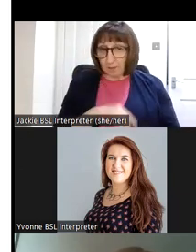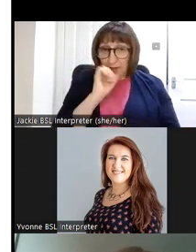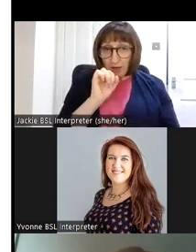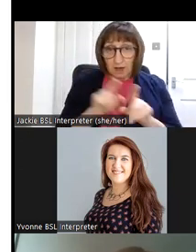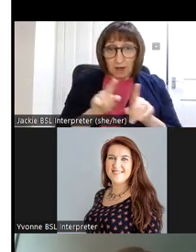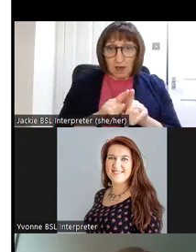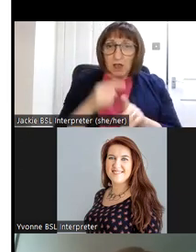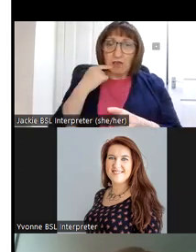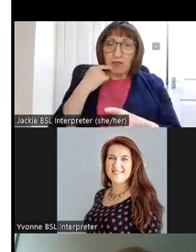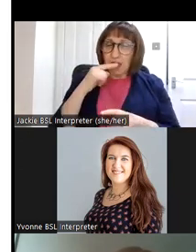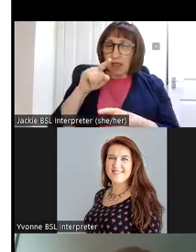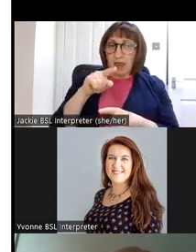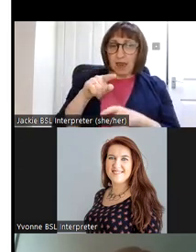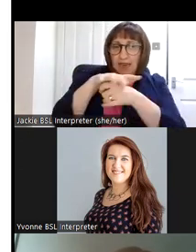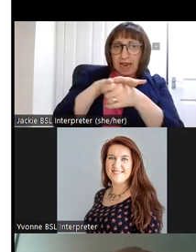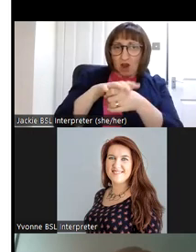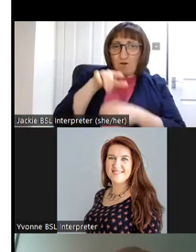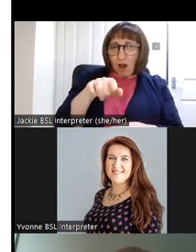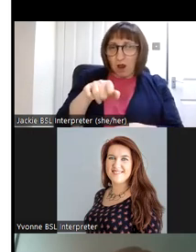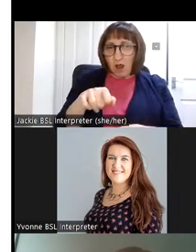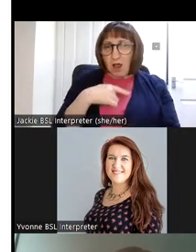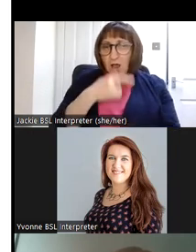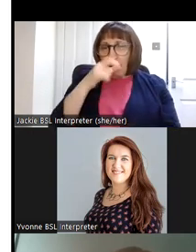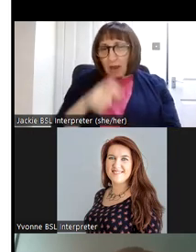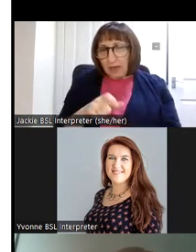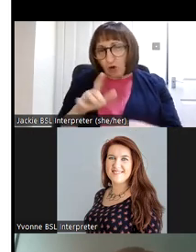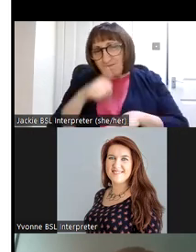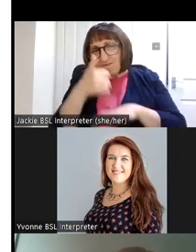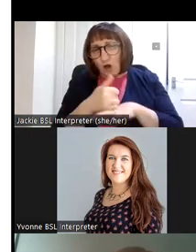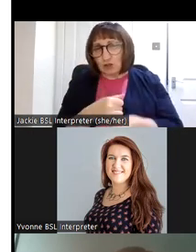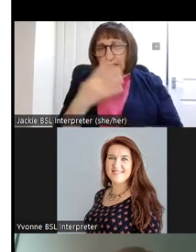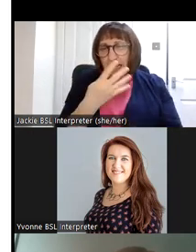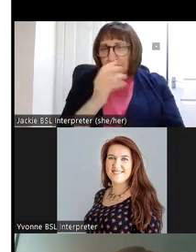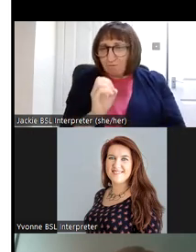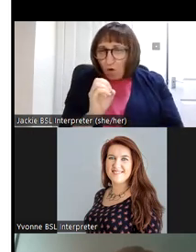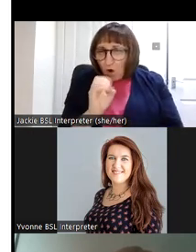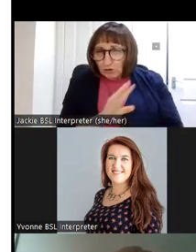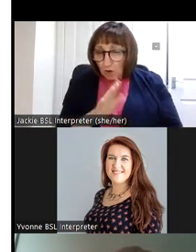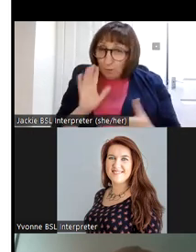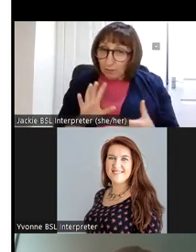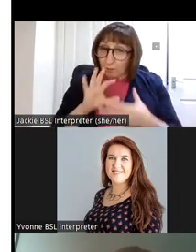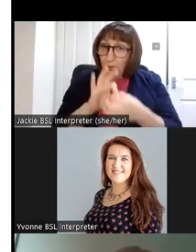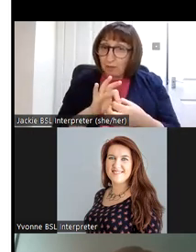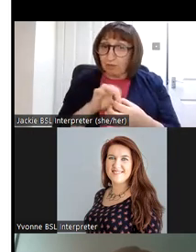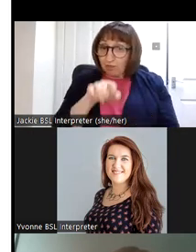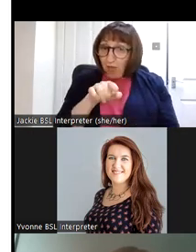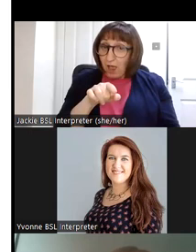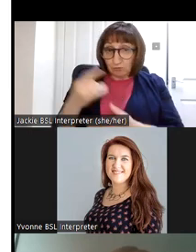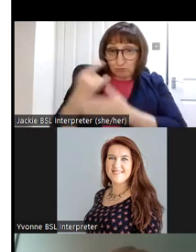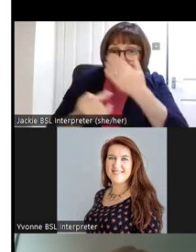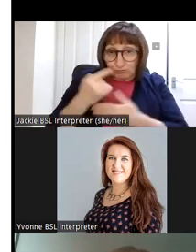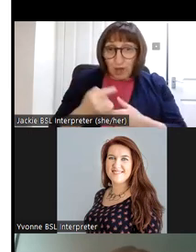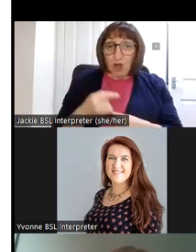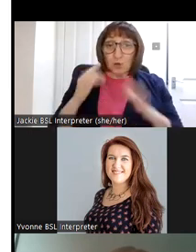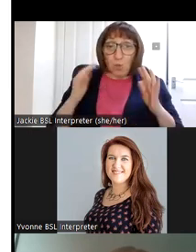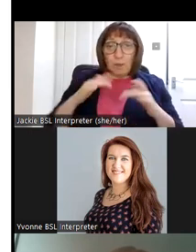spearhead um a gentleman who founded in the 1940s was reunited with it thanks to Woodlawn Heritage